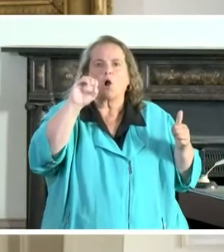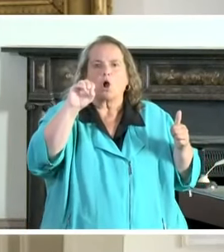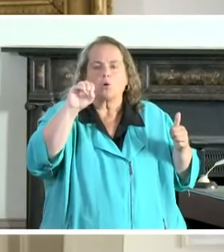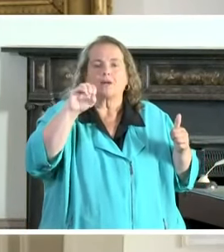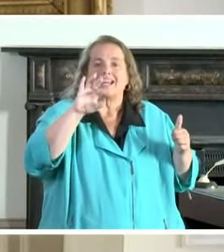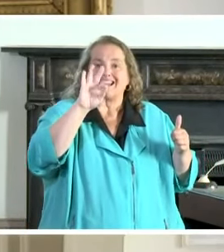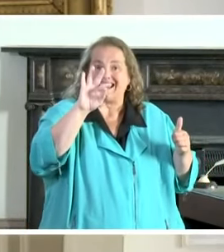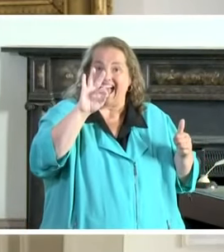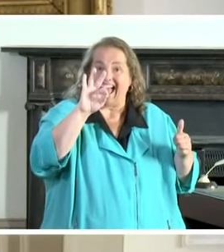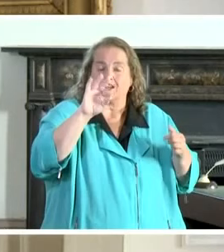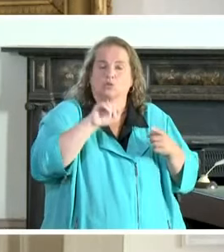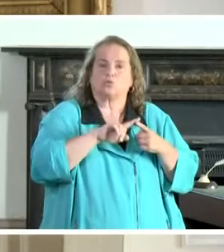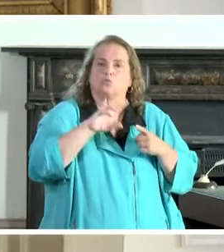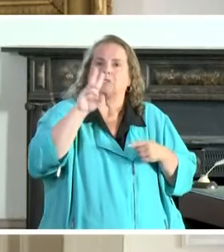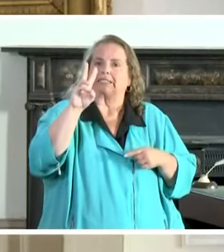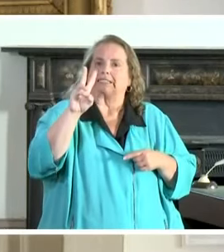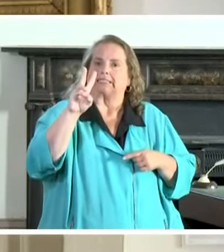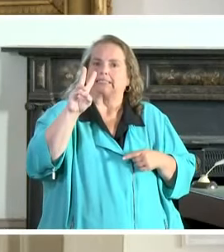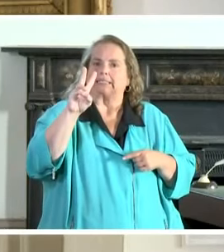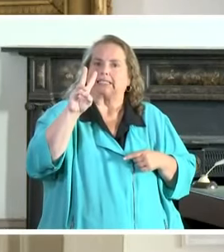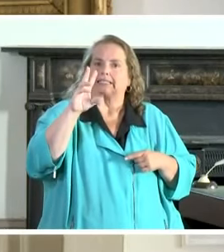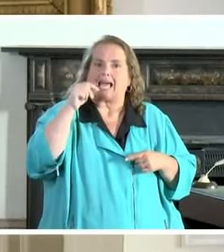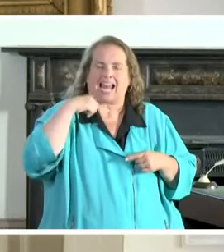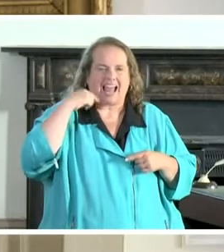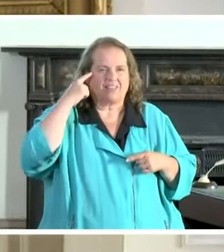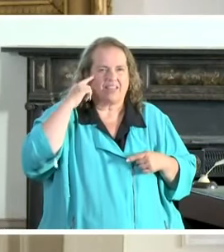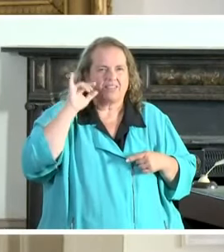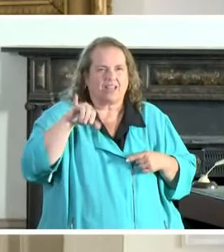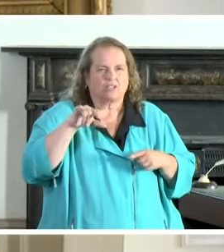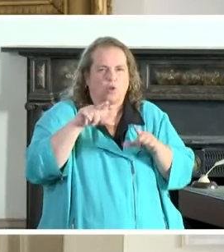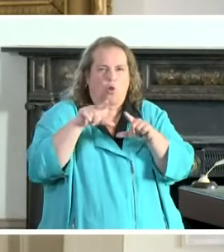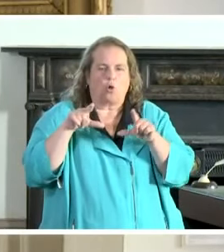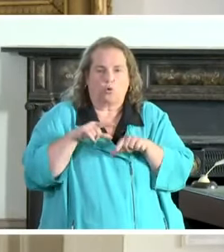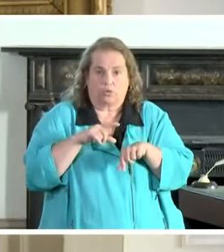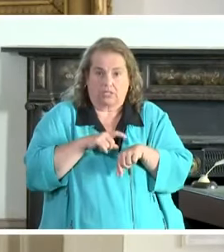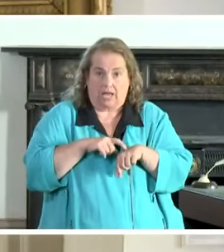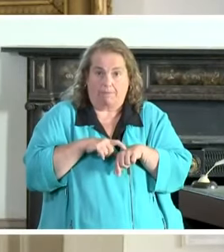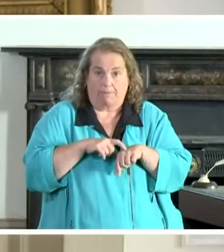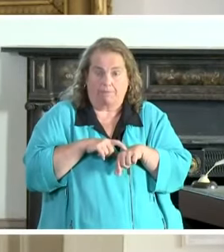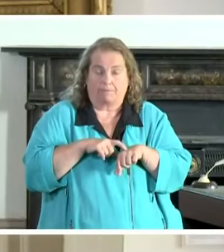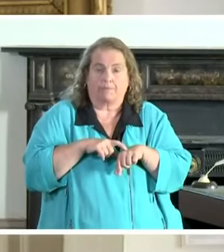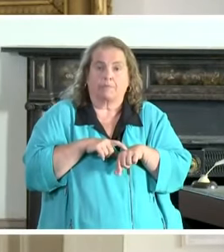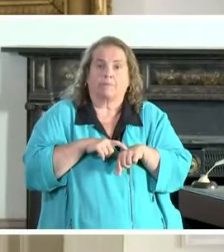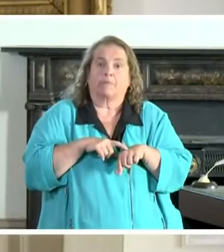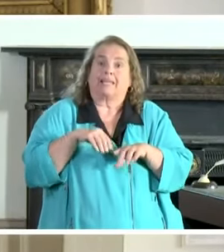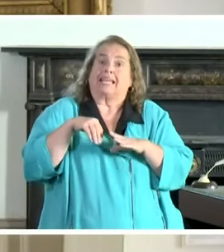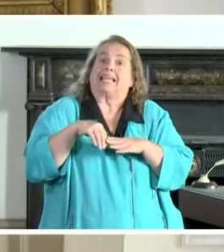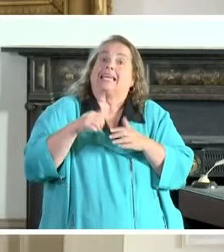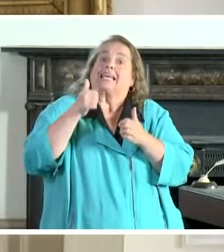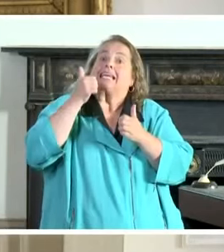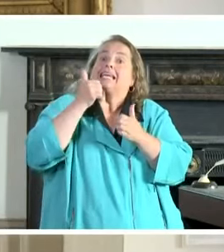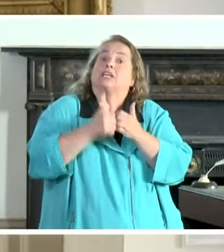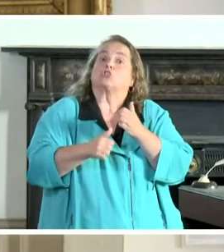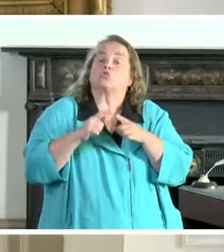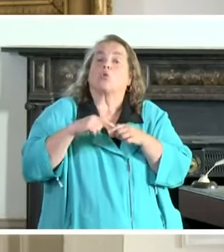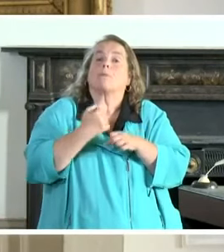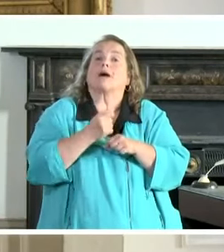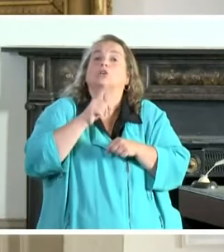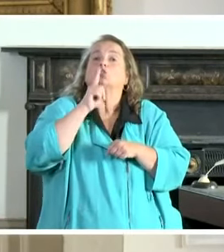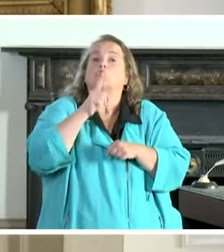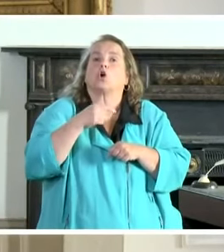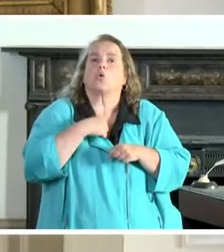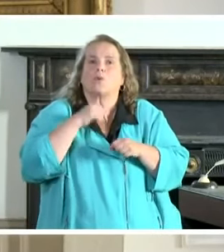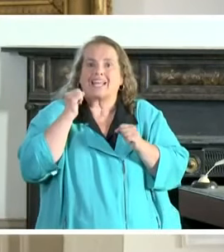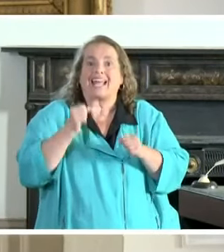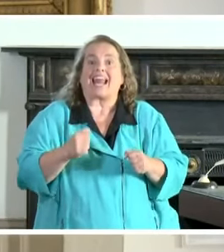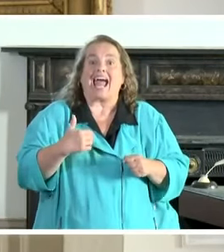9 a.m. to 6 p.m. And I believe that's the local time in each to make sure that we